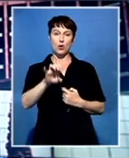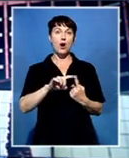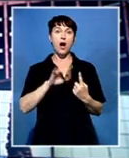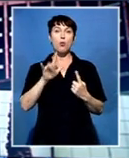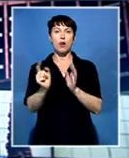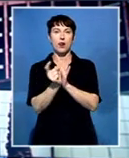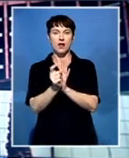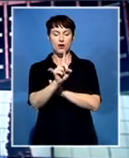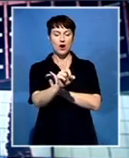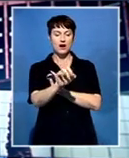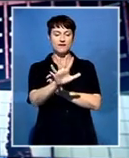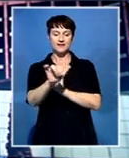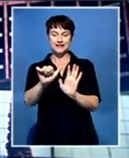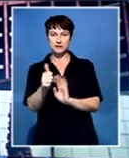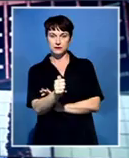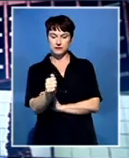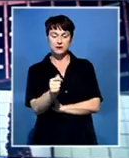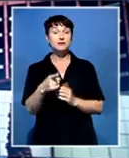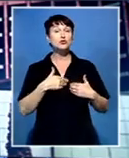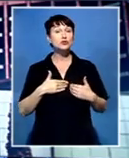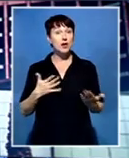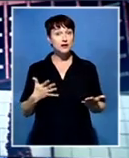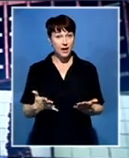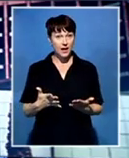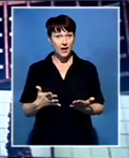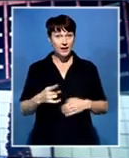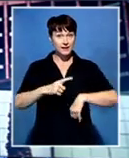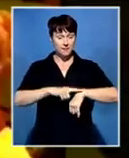156 at 5pm on May 11th.